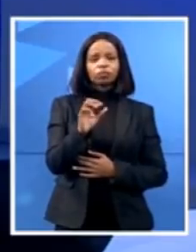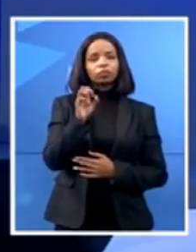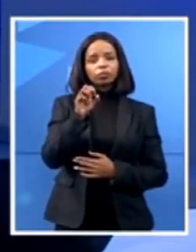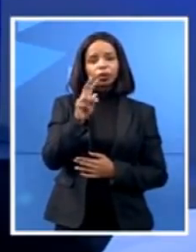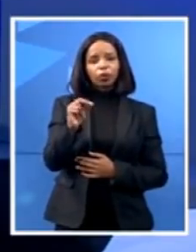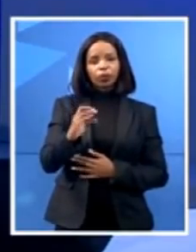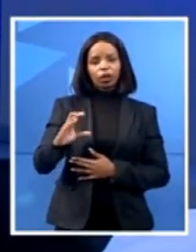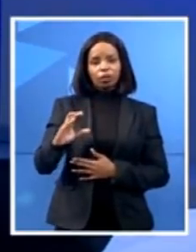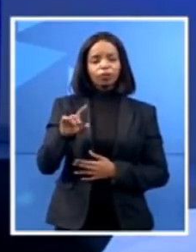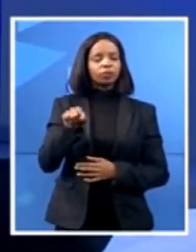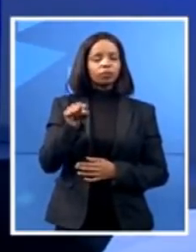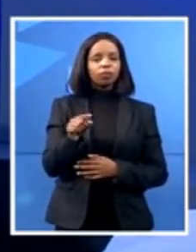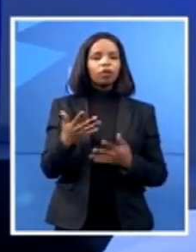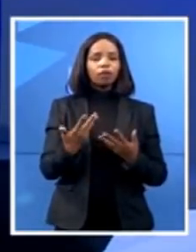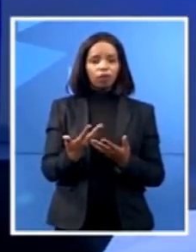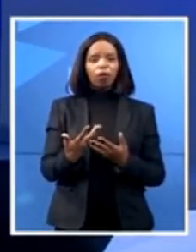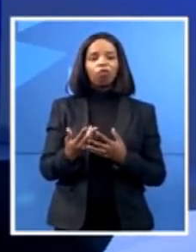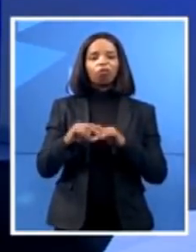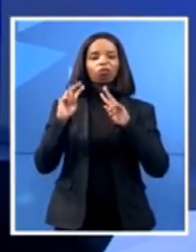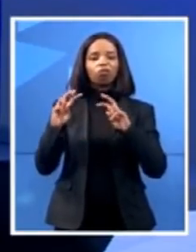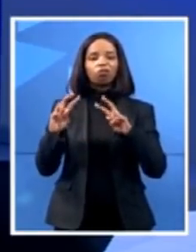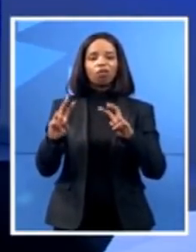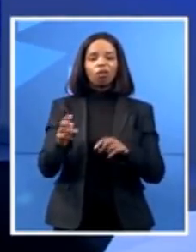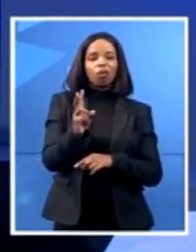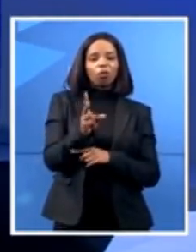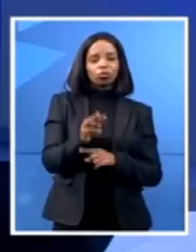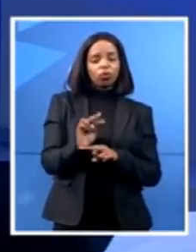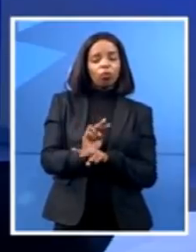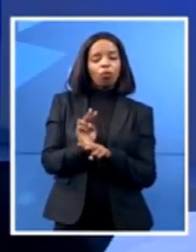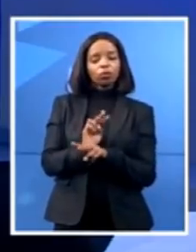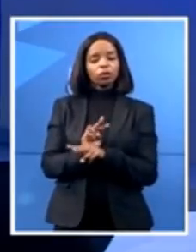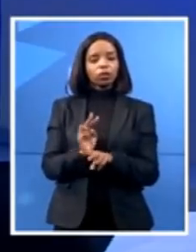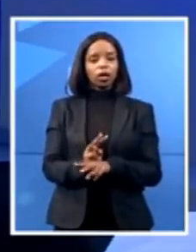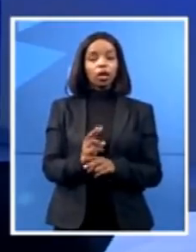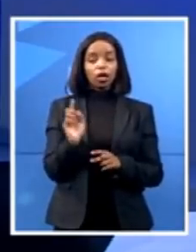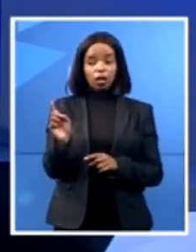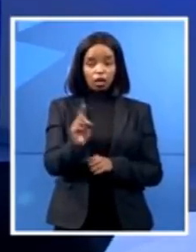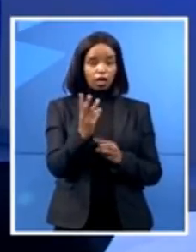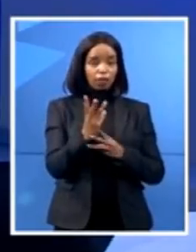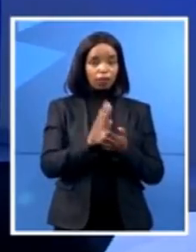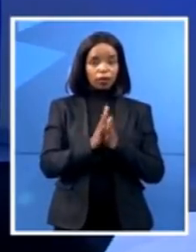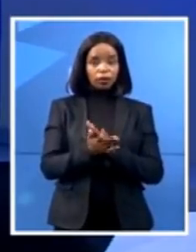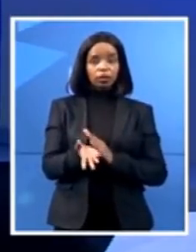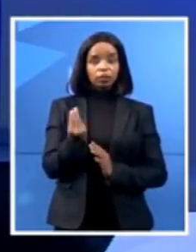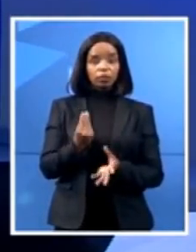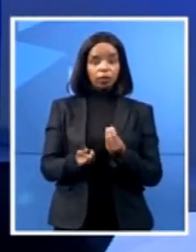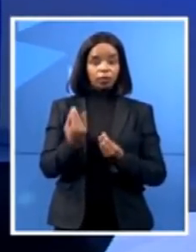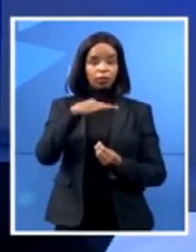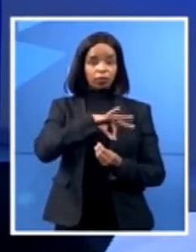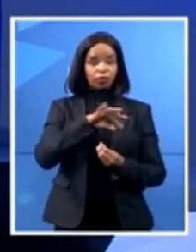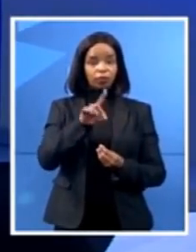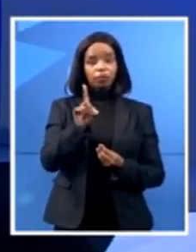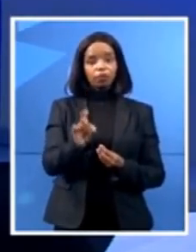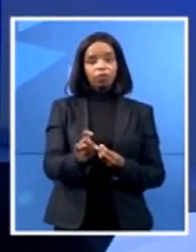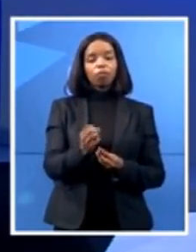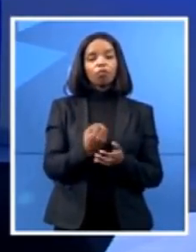monitor the payment of social grants to beneficiaries. Pumalanga has also confirmed that two doctors have been infected with the novel coronavirus. Let me